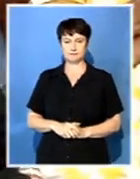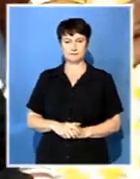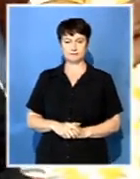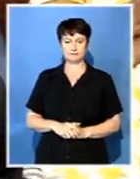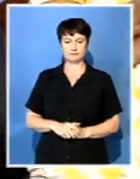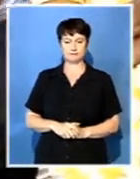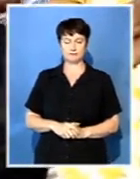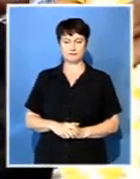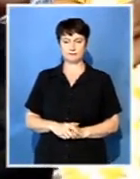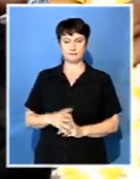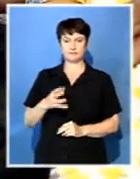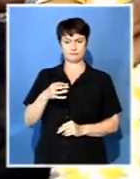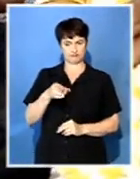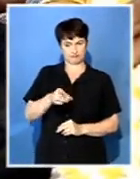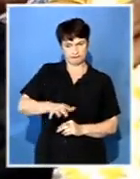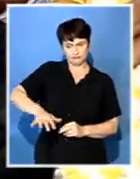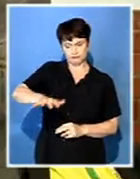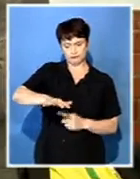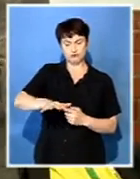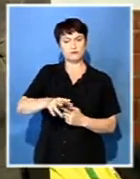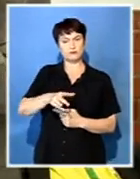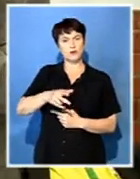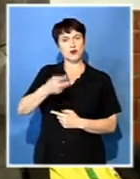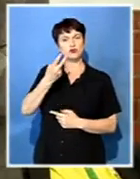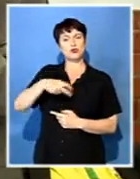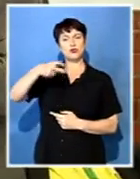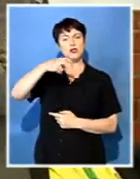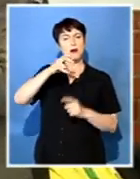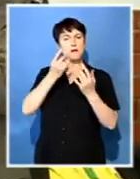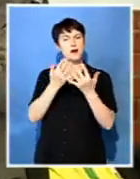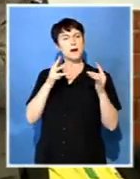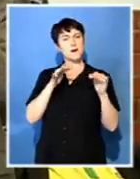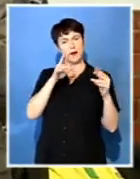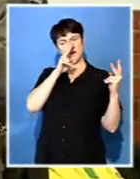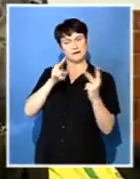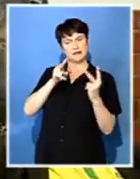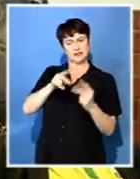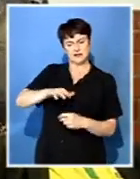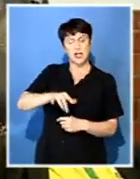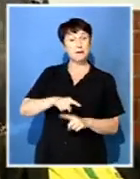There's a local tourism attraction site, but the road going there is bad.